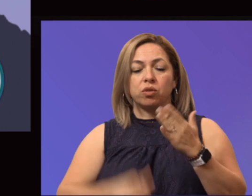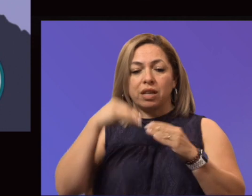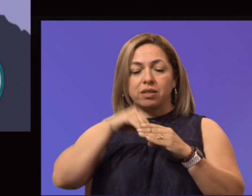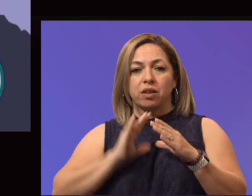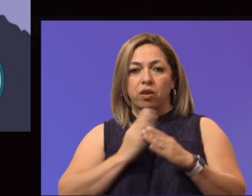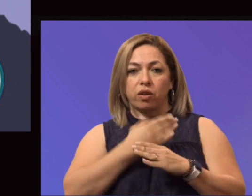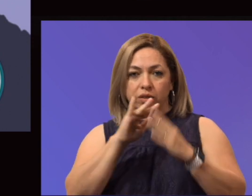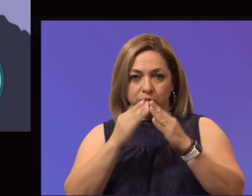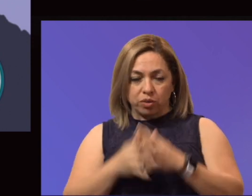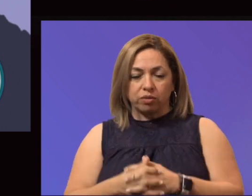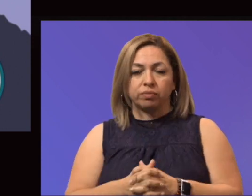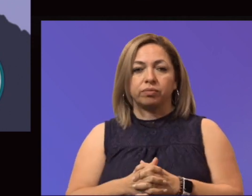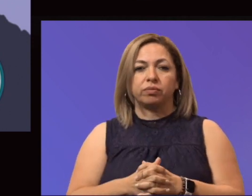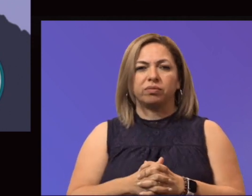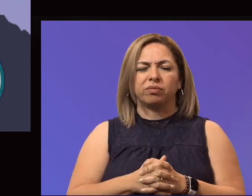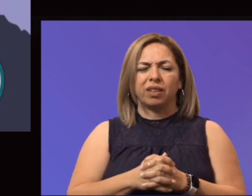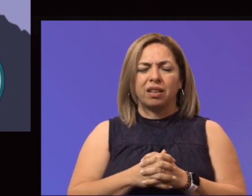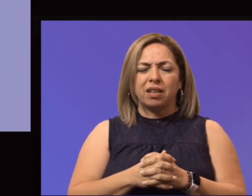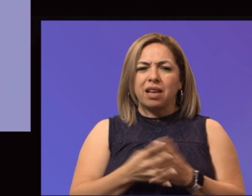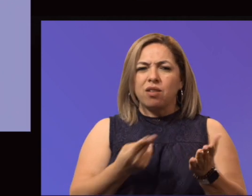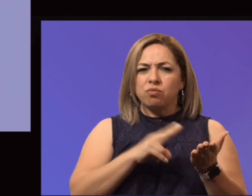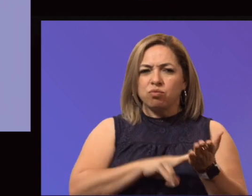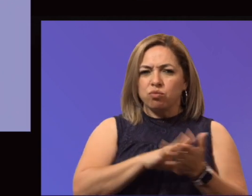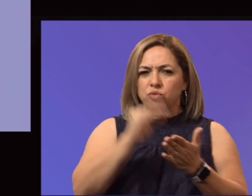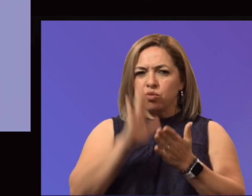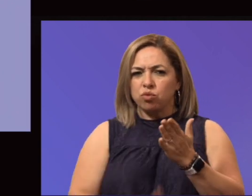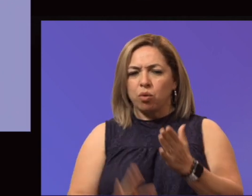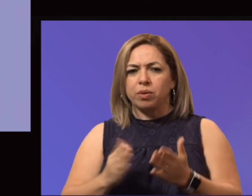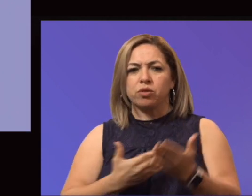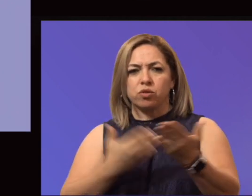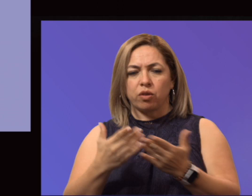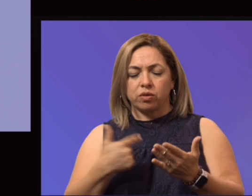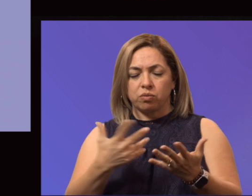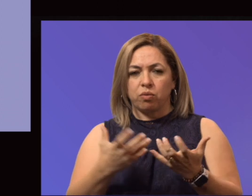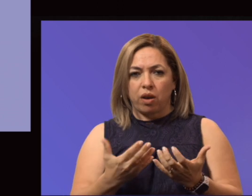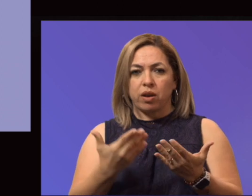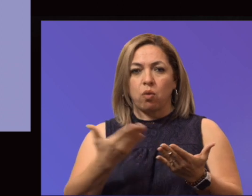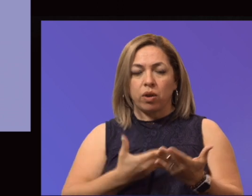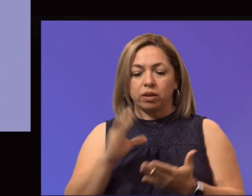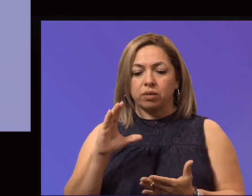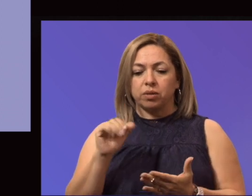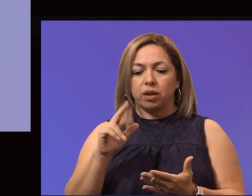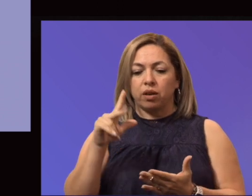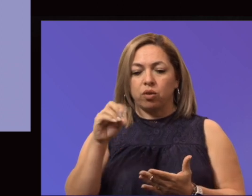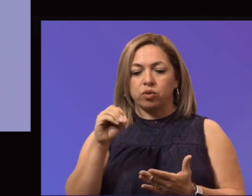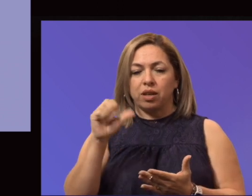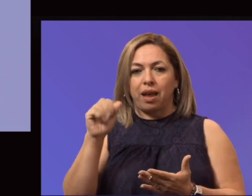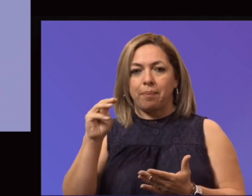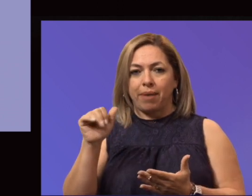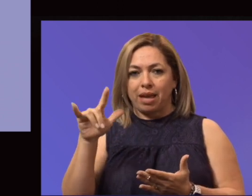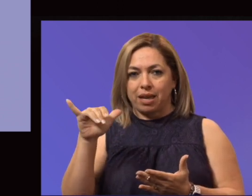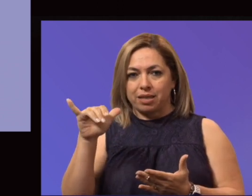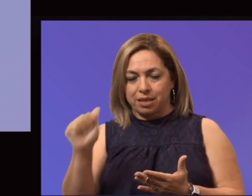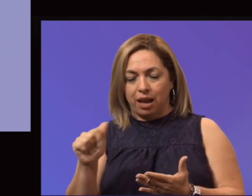Let's talk a little bit about student and enrollment services. First, we want to welcome Dr. Carlos Amaya. Dr. Amaya has been appointed our